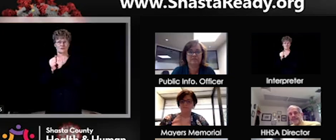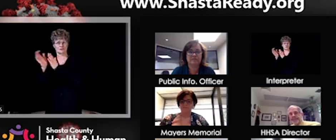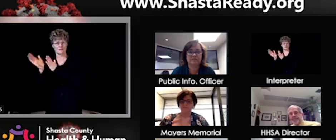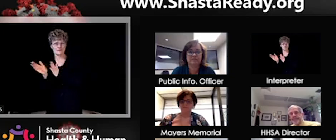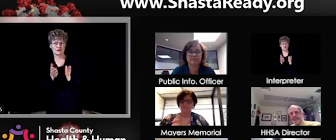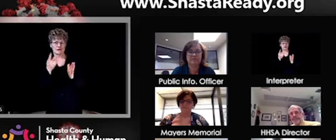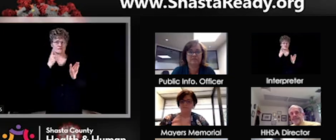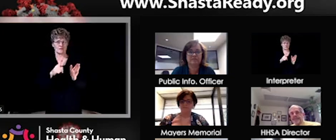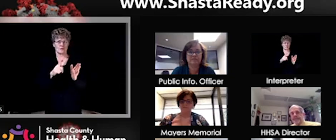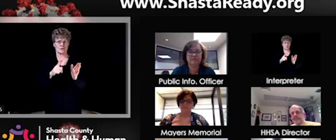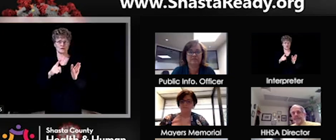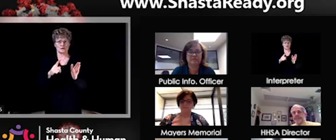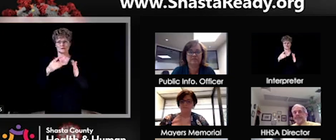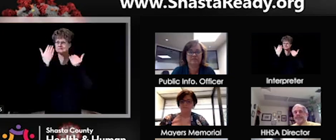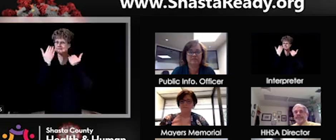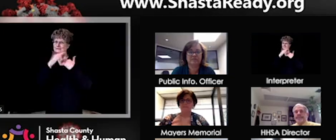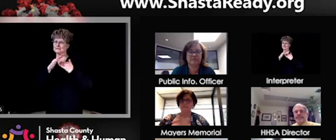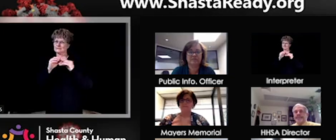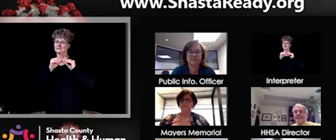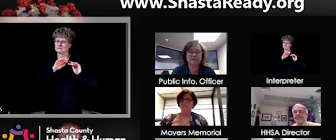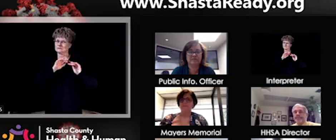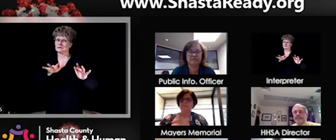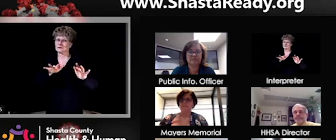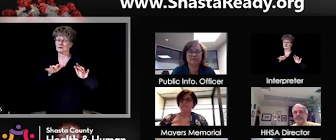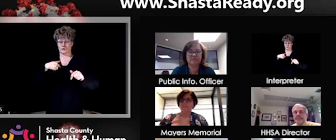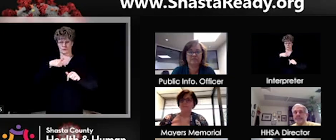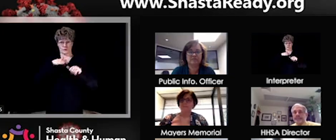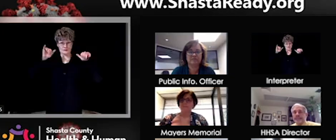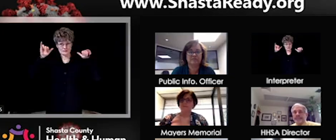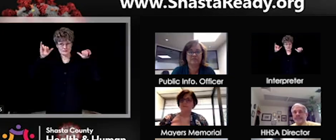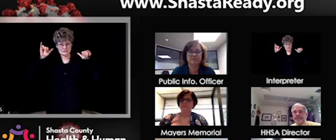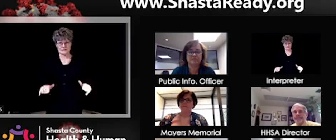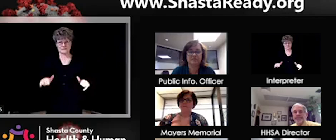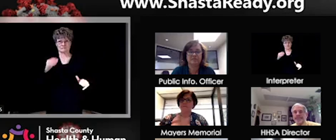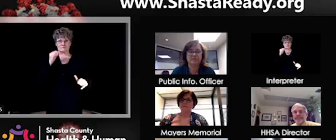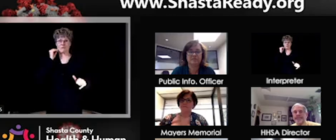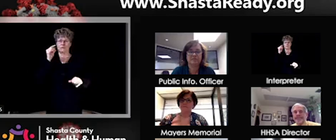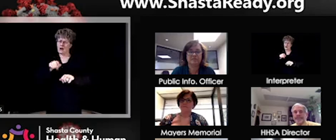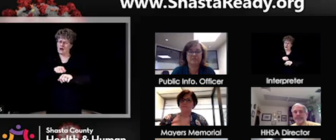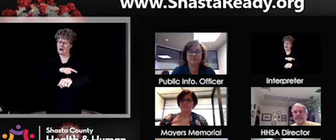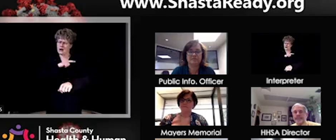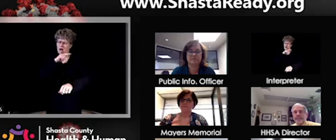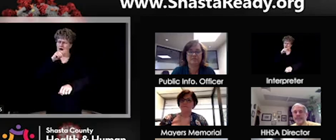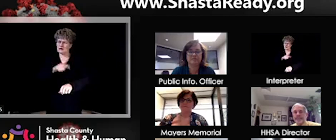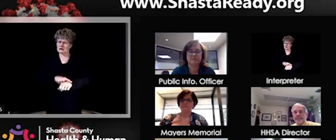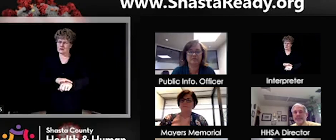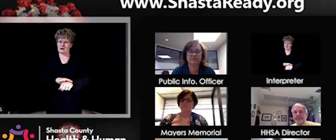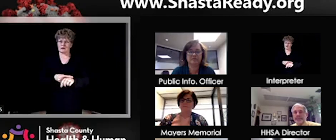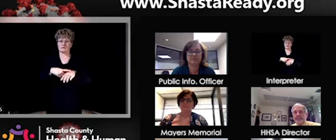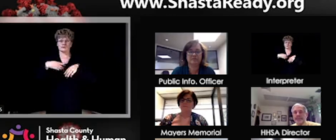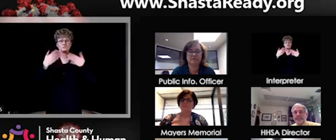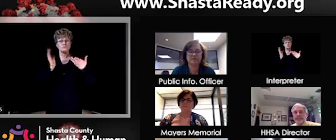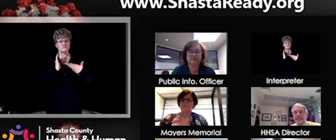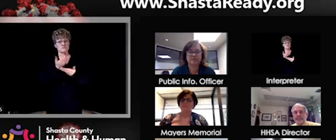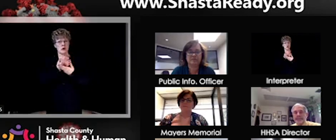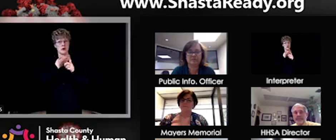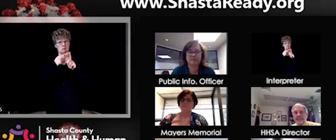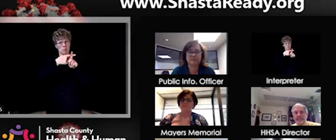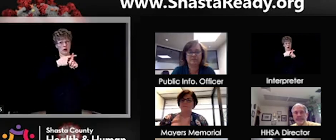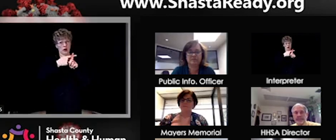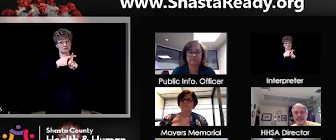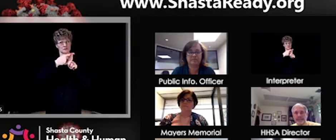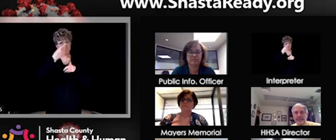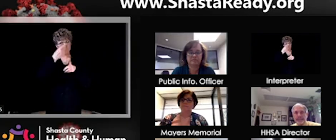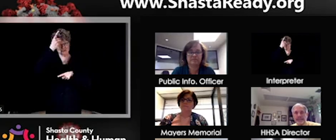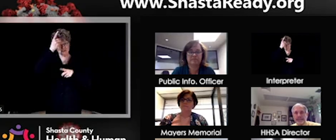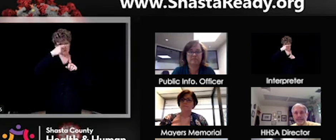home long enough that we got the numbers really, really low. And now we can slowly open up, um, in a manner that allows us